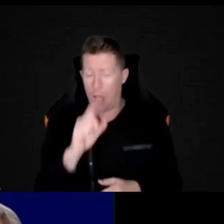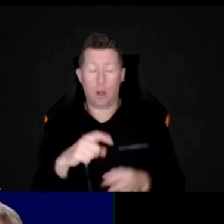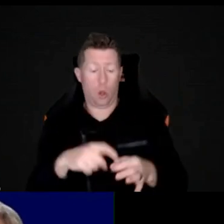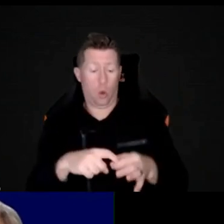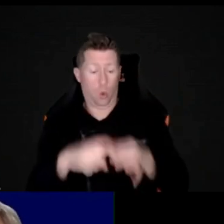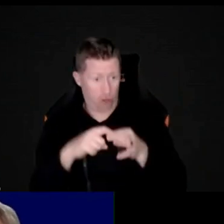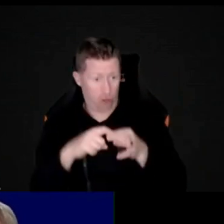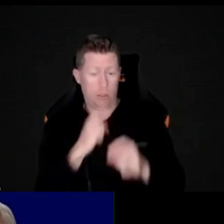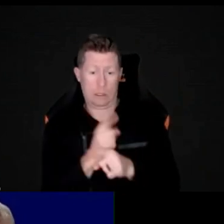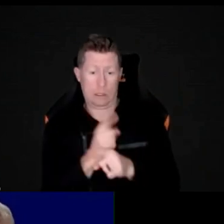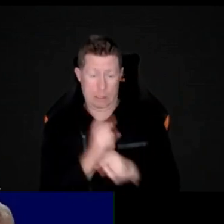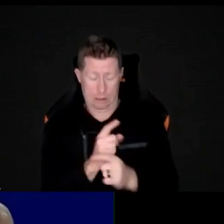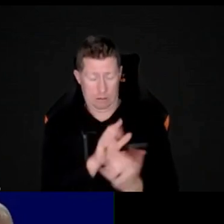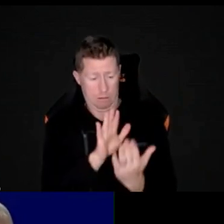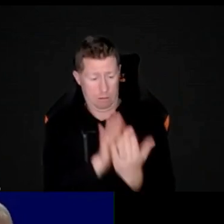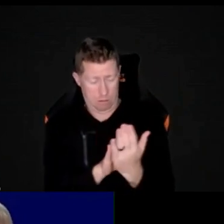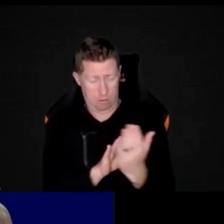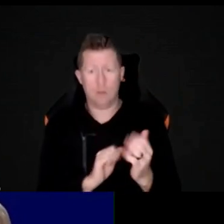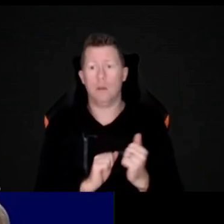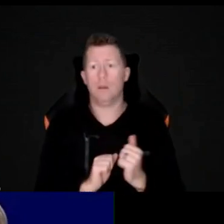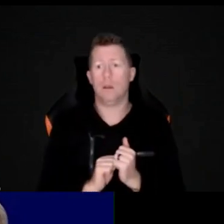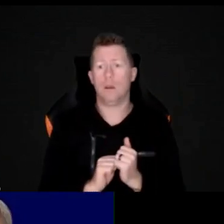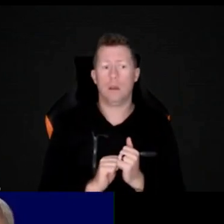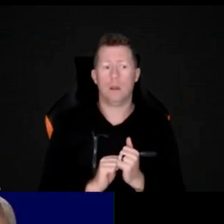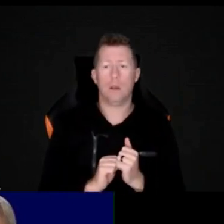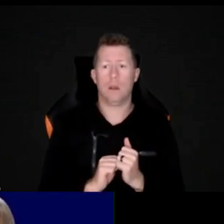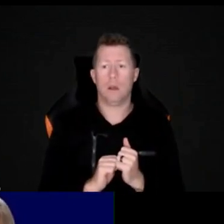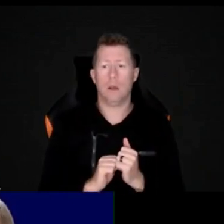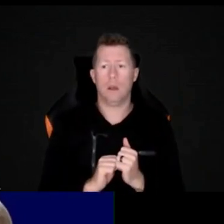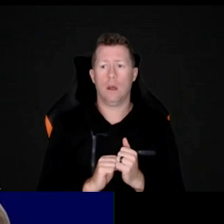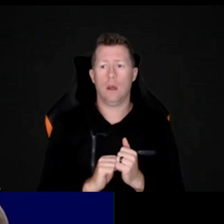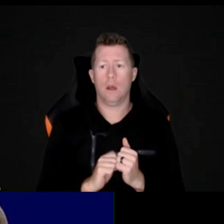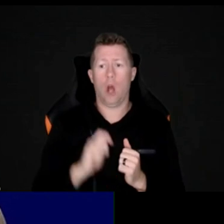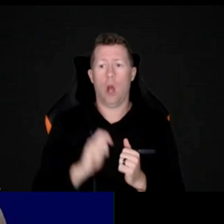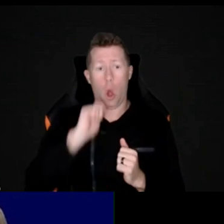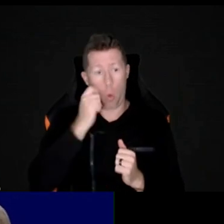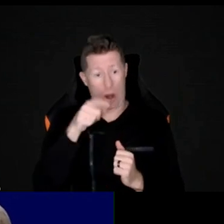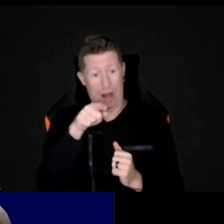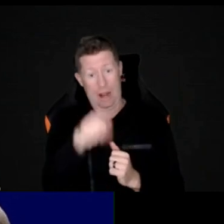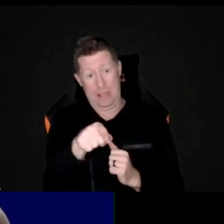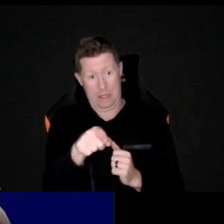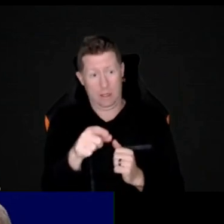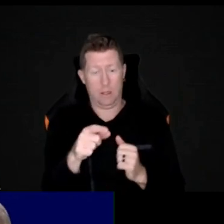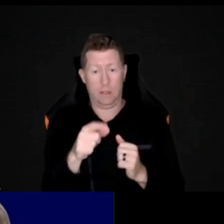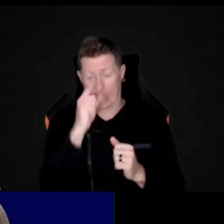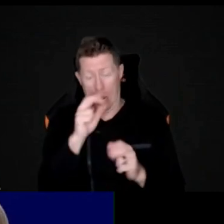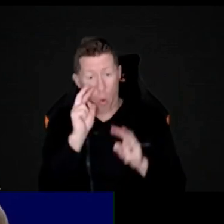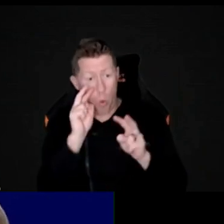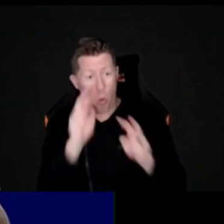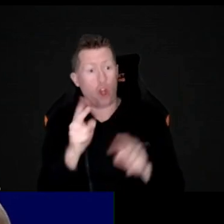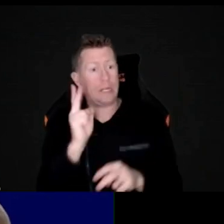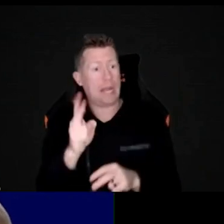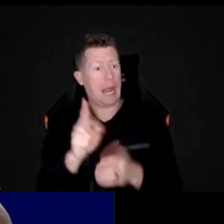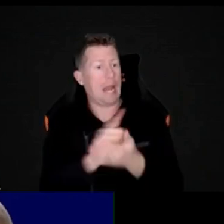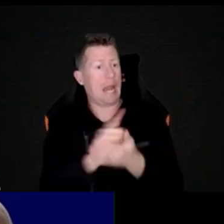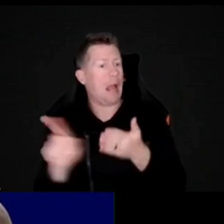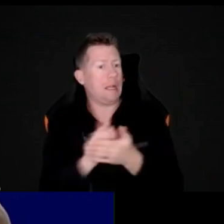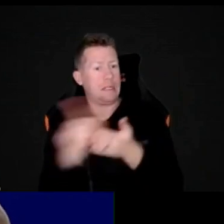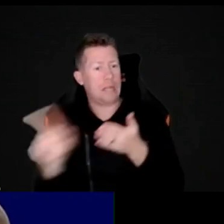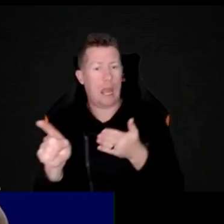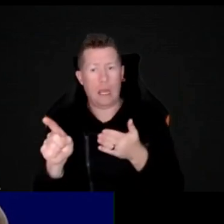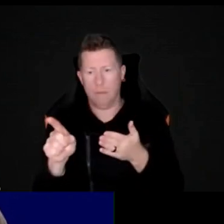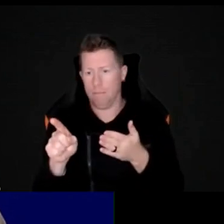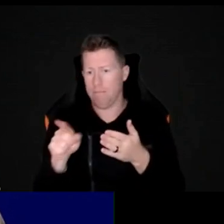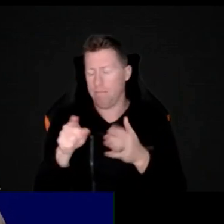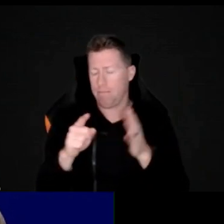have is, will this be available later? And yes, I was going to let